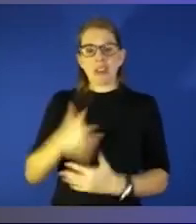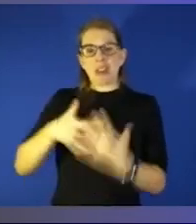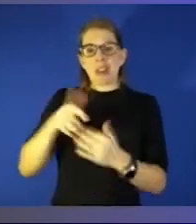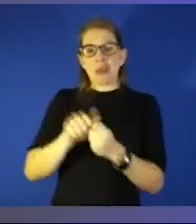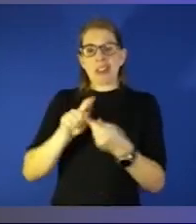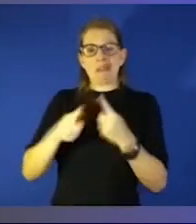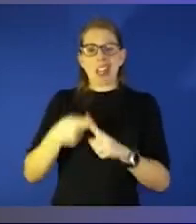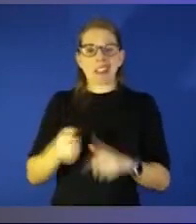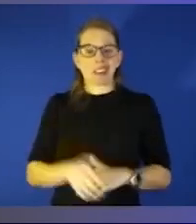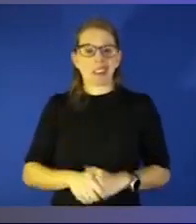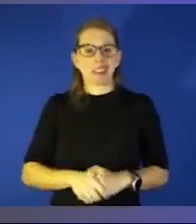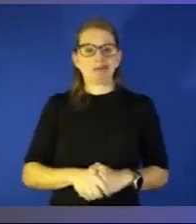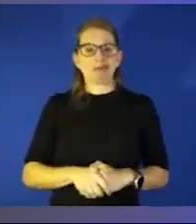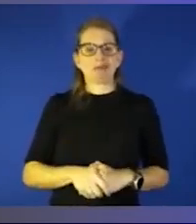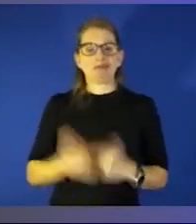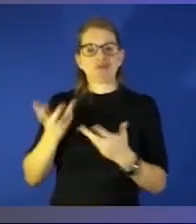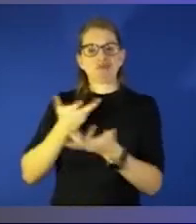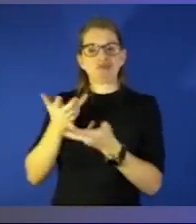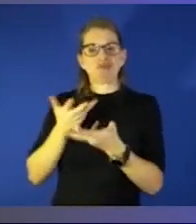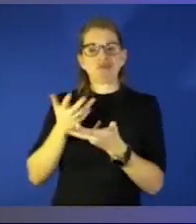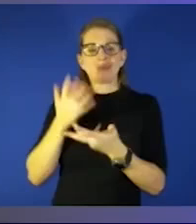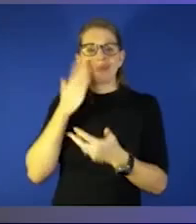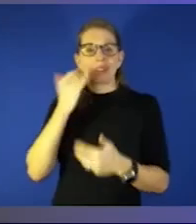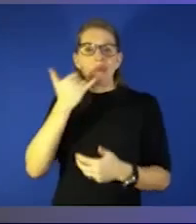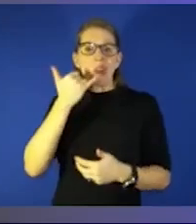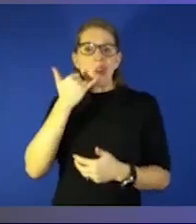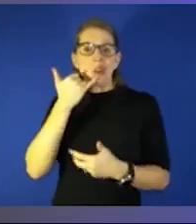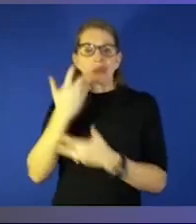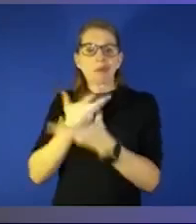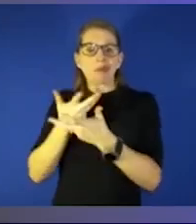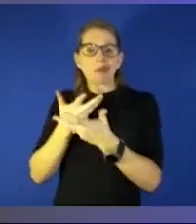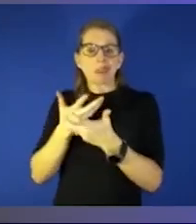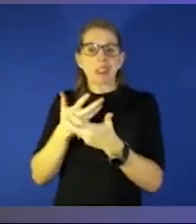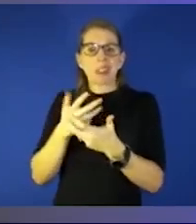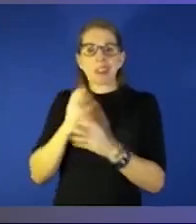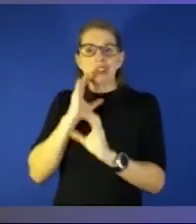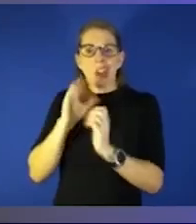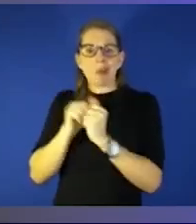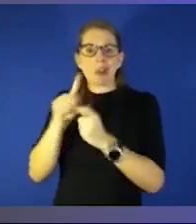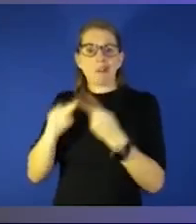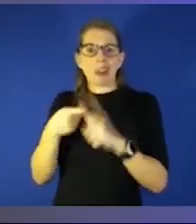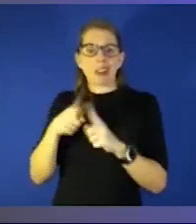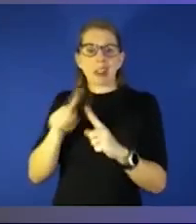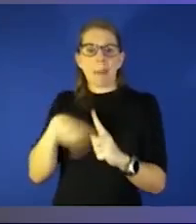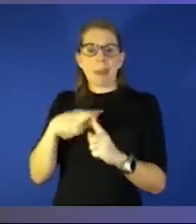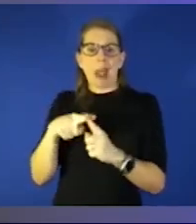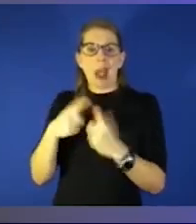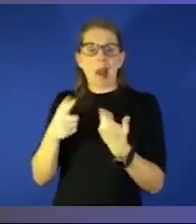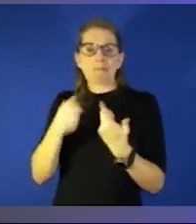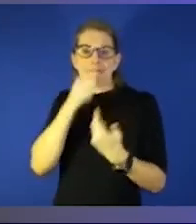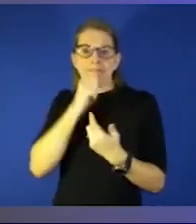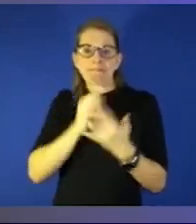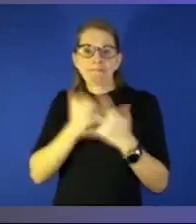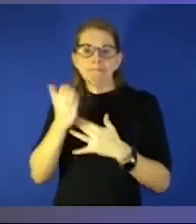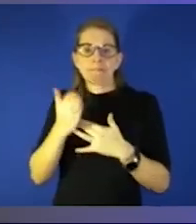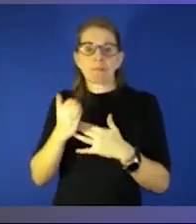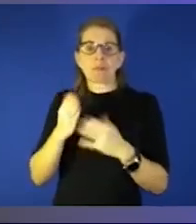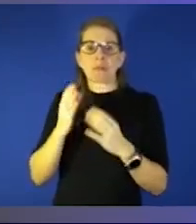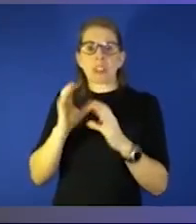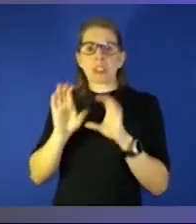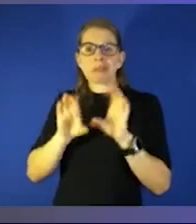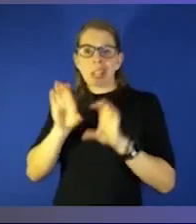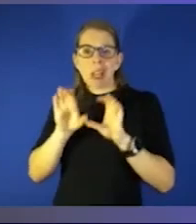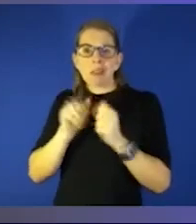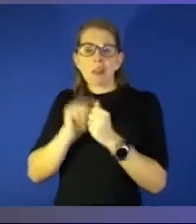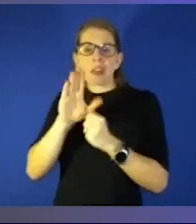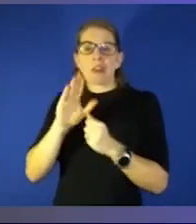just kind of over the phone chat with your friends about what you've been going through chat with your family about what you've been going